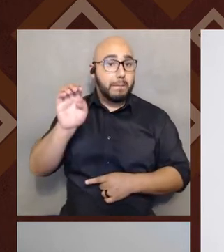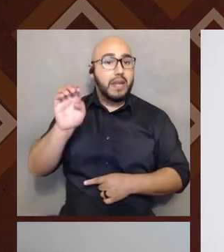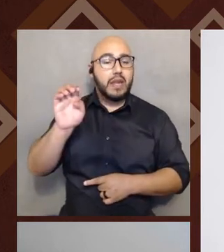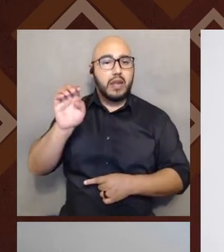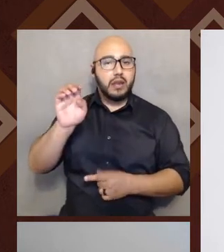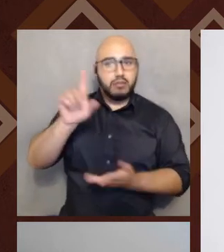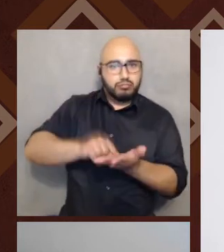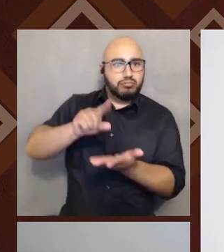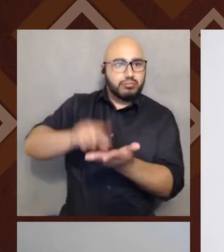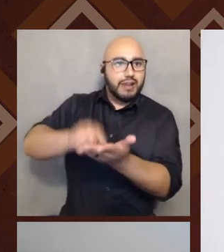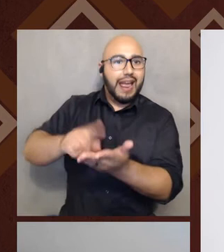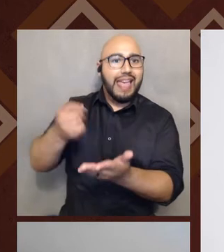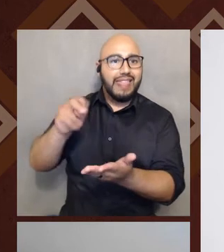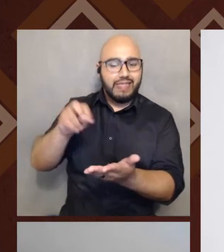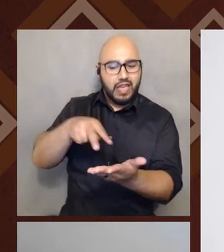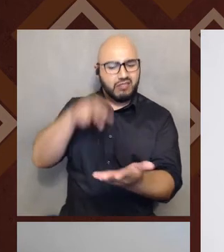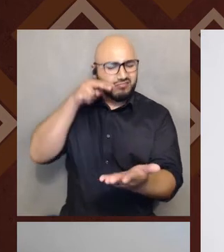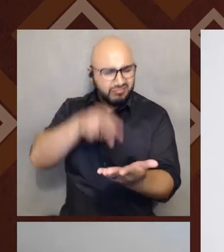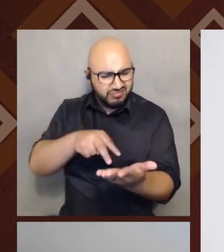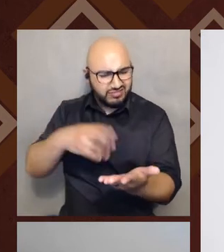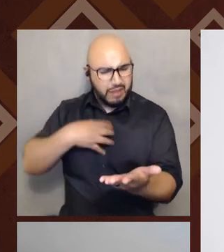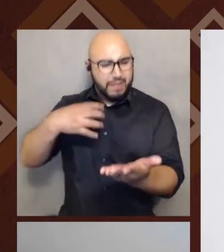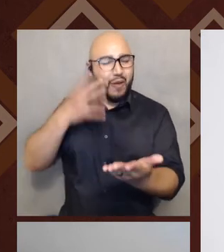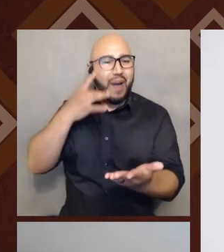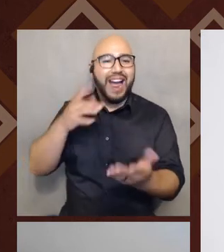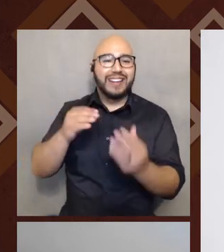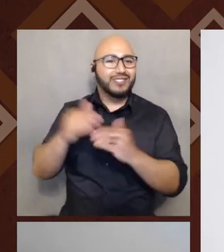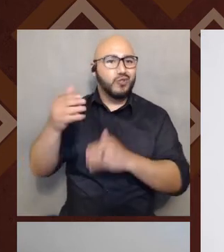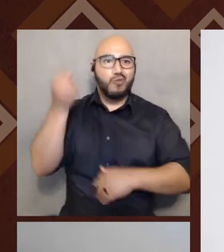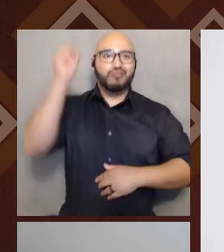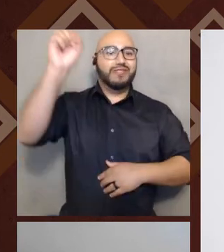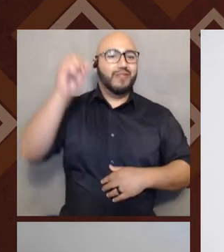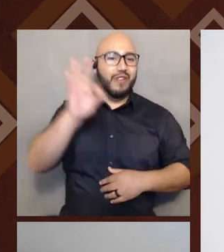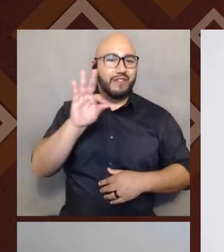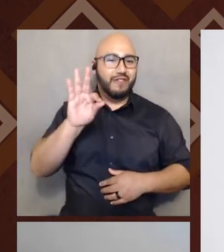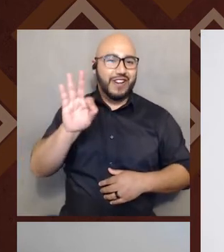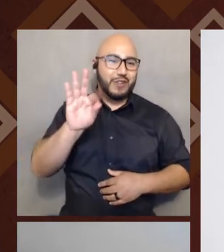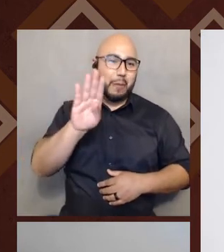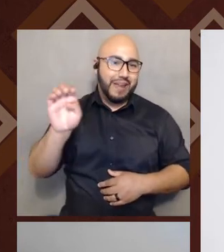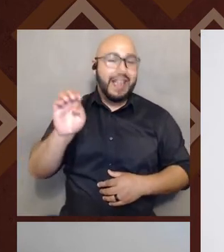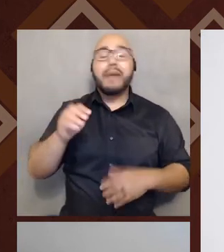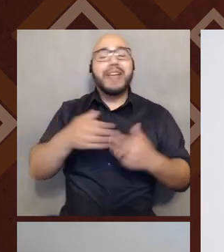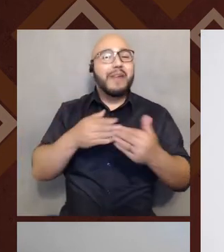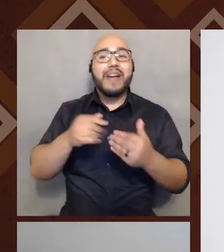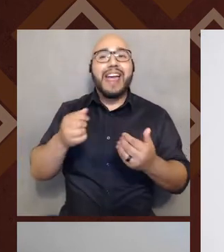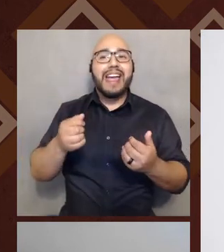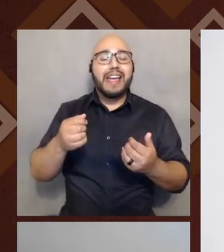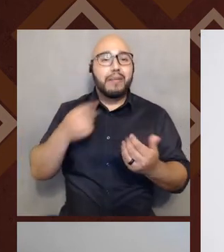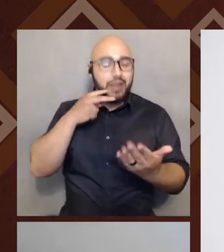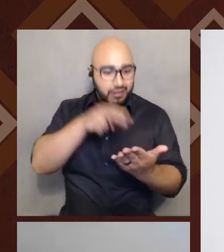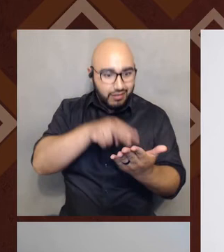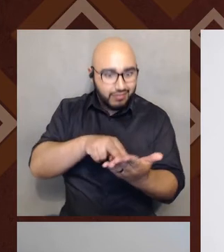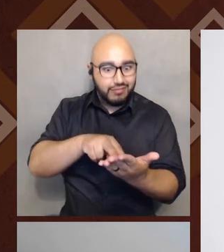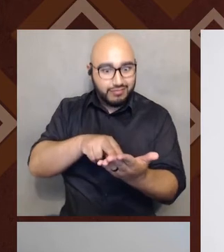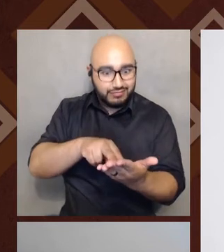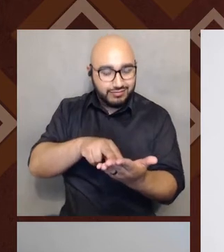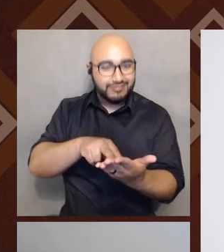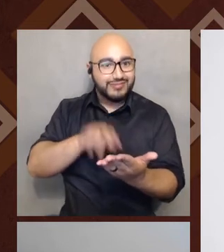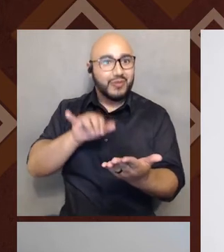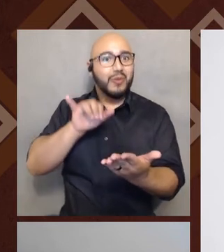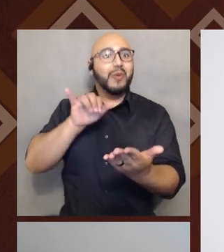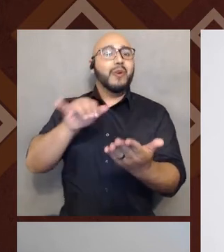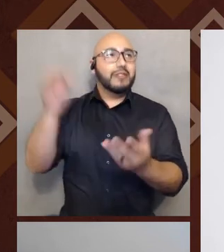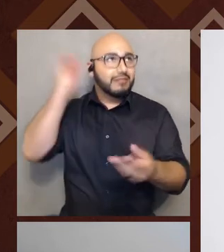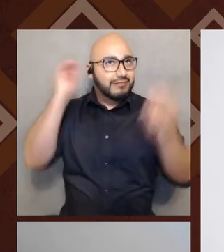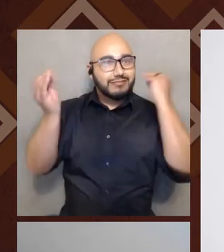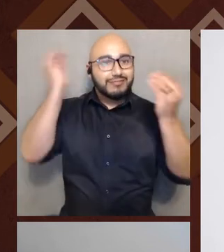complained about it and got removed for being too radical for the Fresno Bee. Um, but I, it planted a lot of seeds for me, at least these, these two professors who